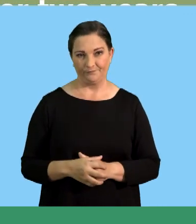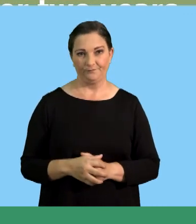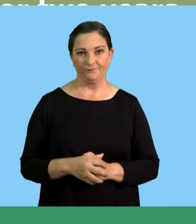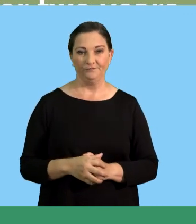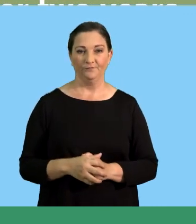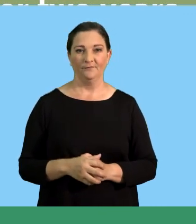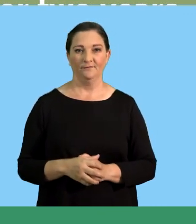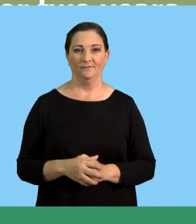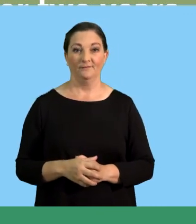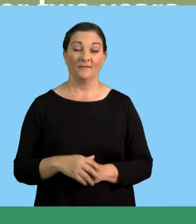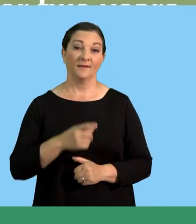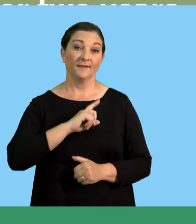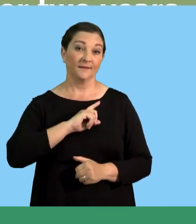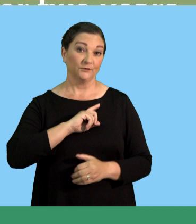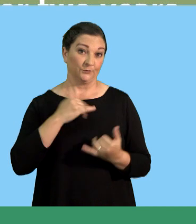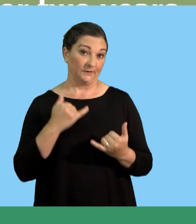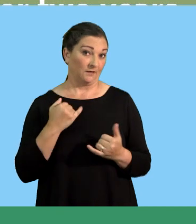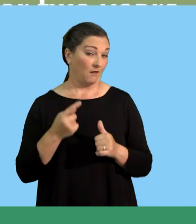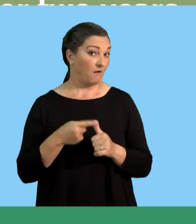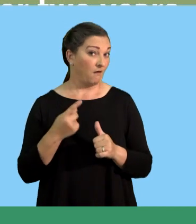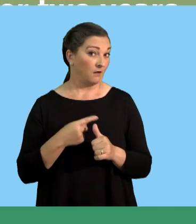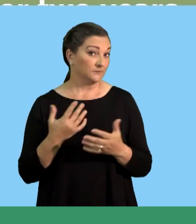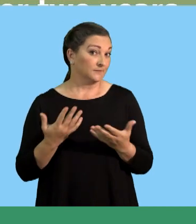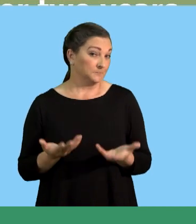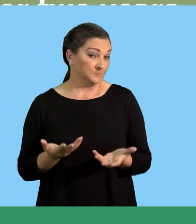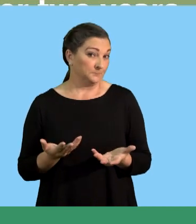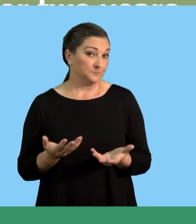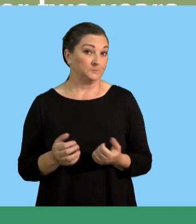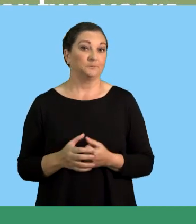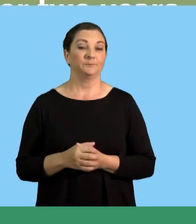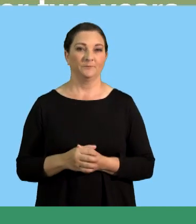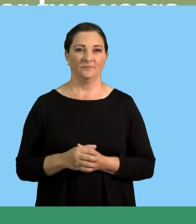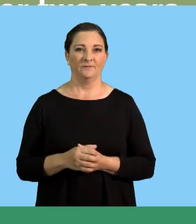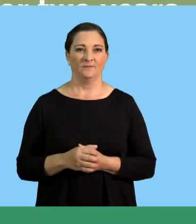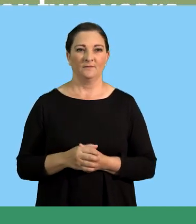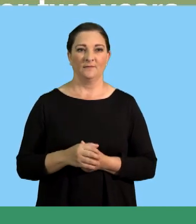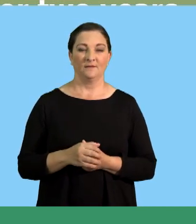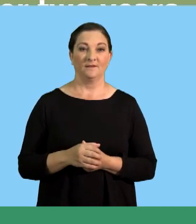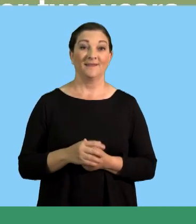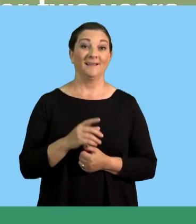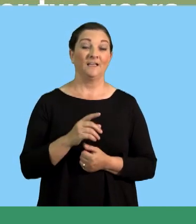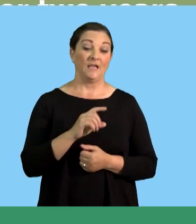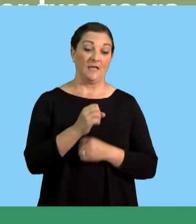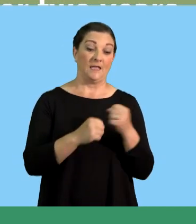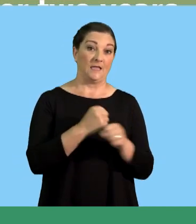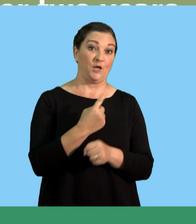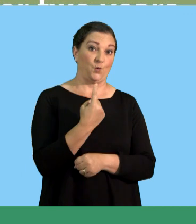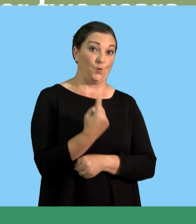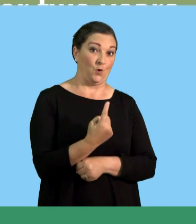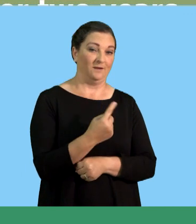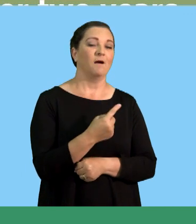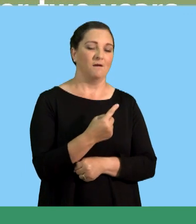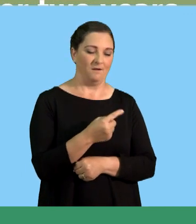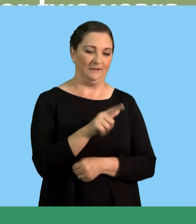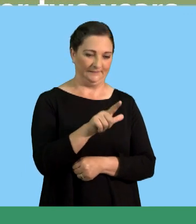we have to say year one plus year two. Then, what is the answer? So, we're